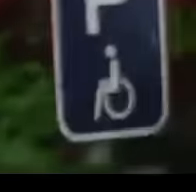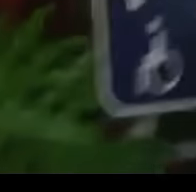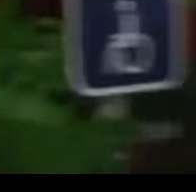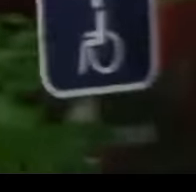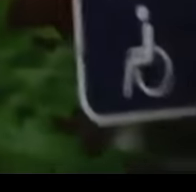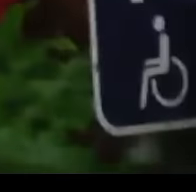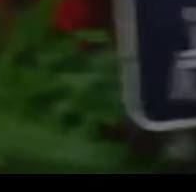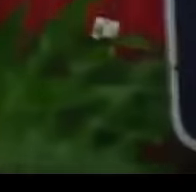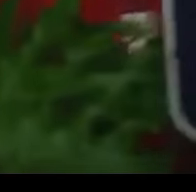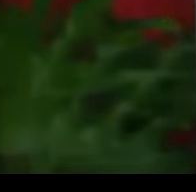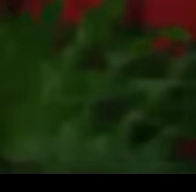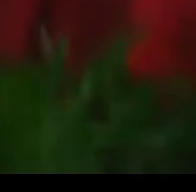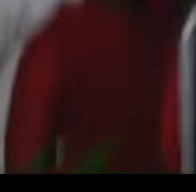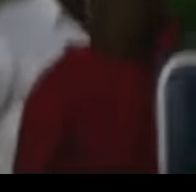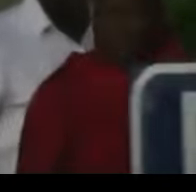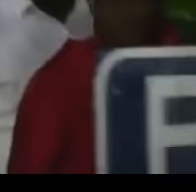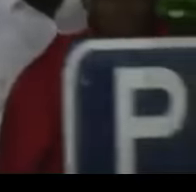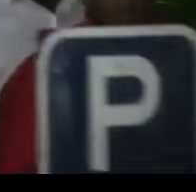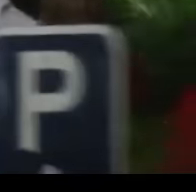Yeah.